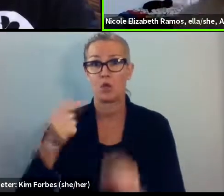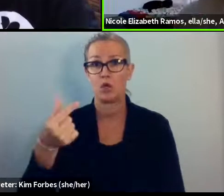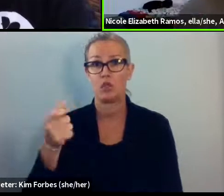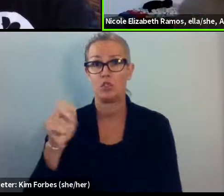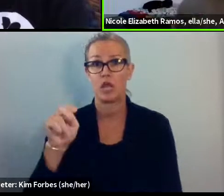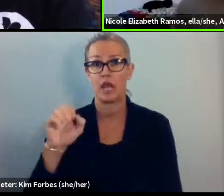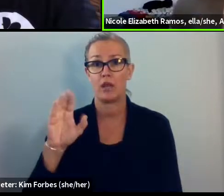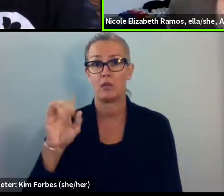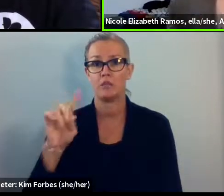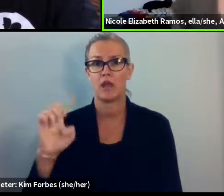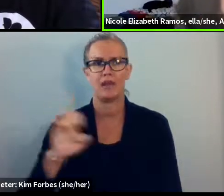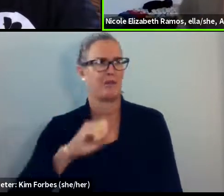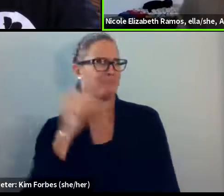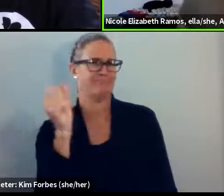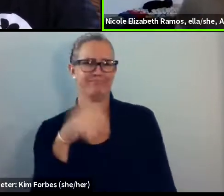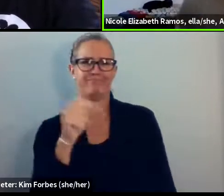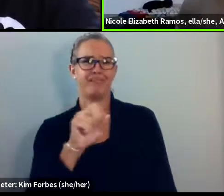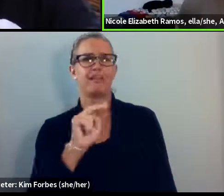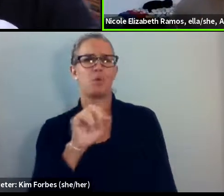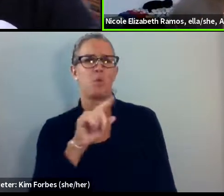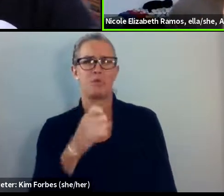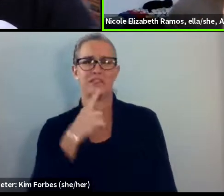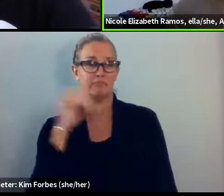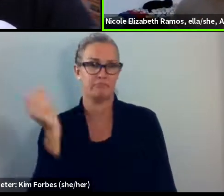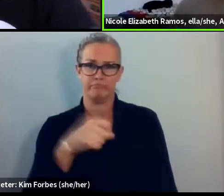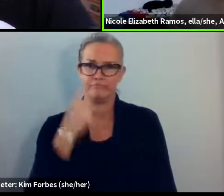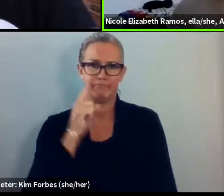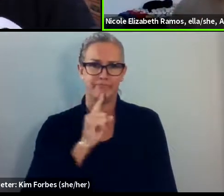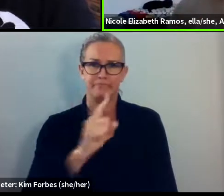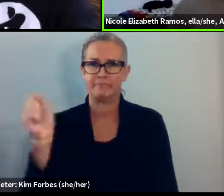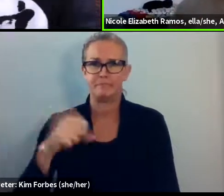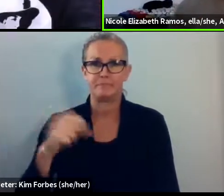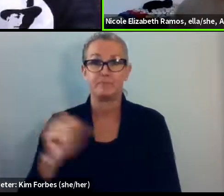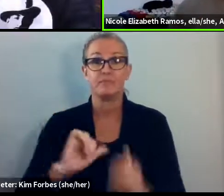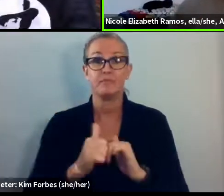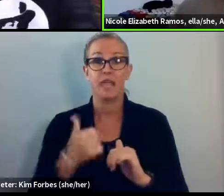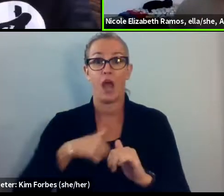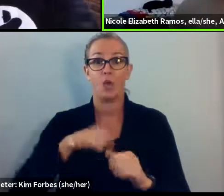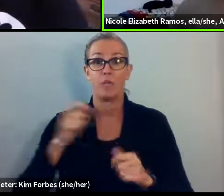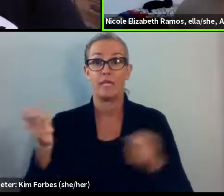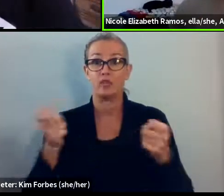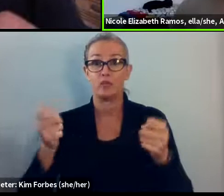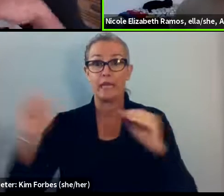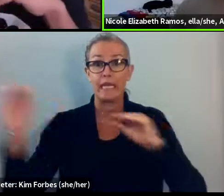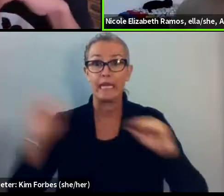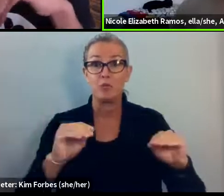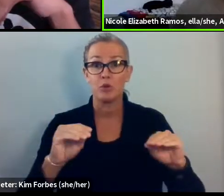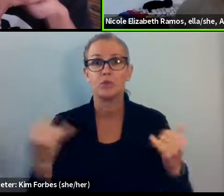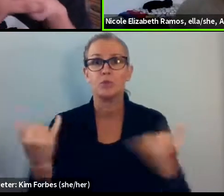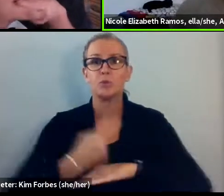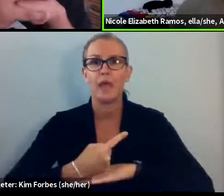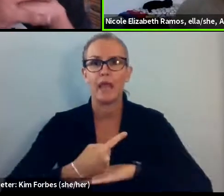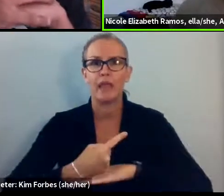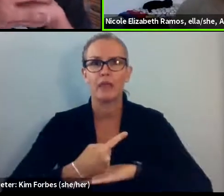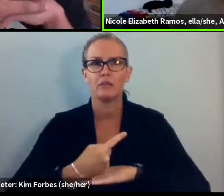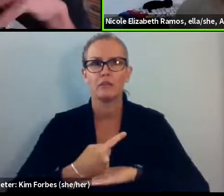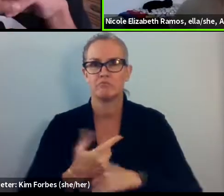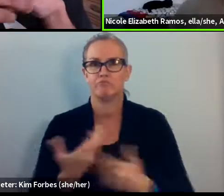Yeah, absolutely. I mean, the way that we treat immigrants today is, it's an extension of how we treated